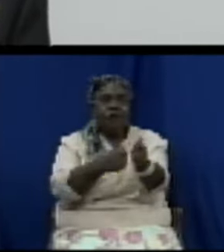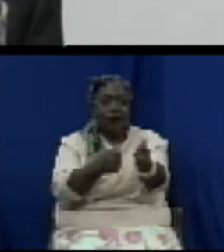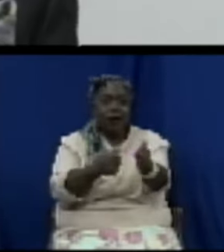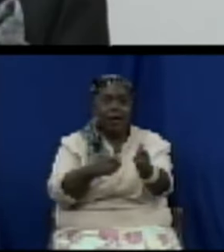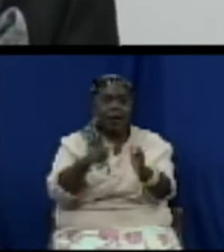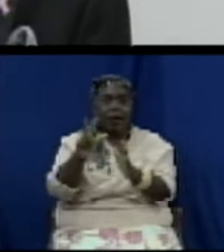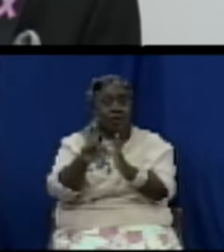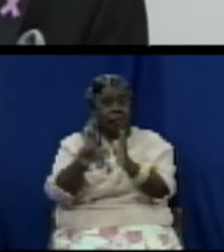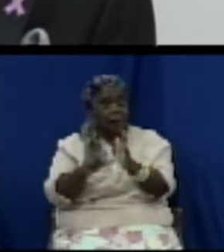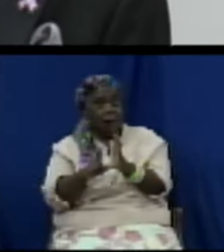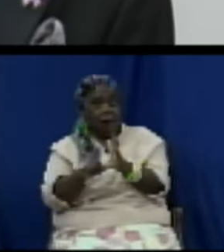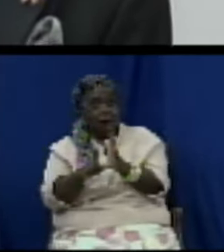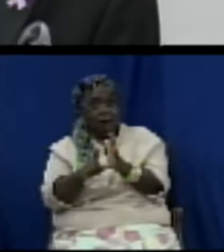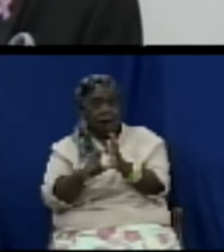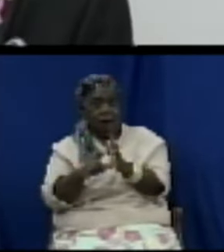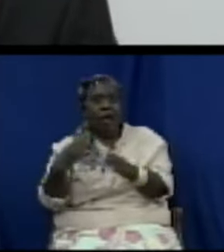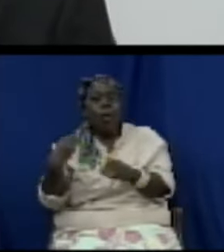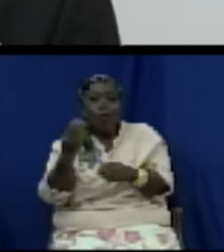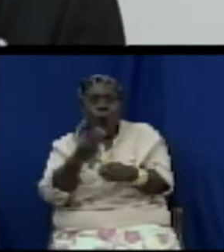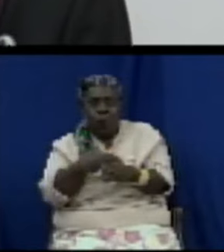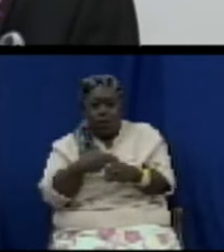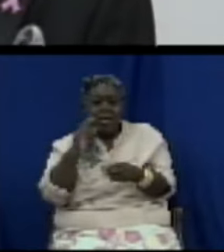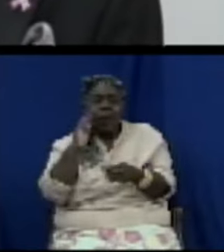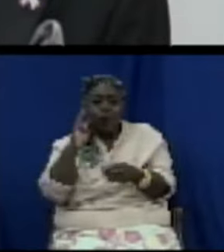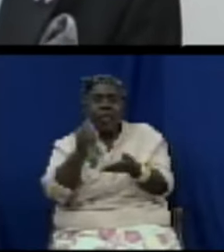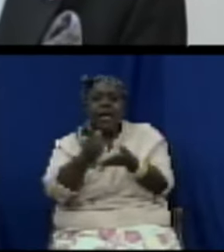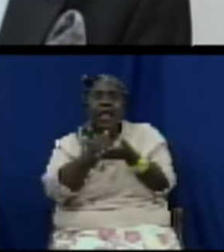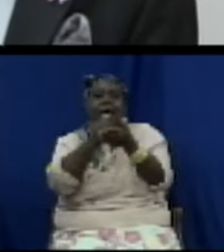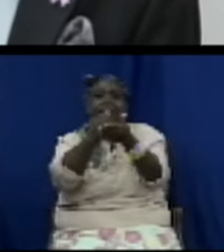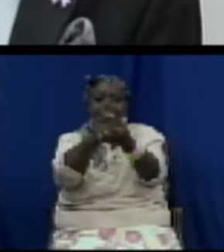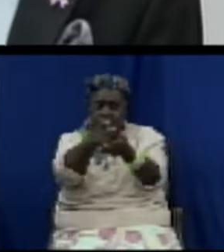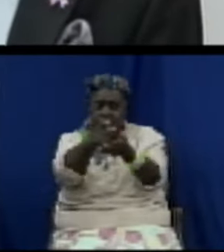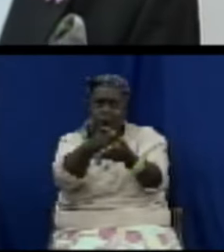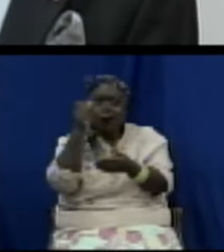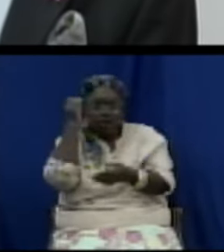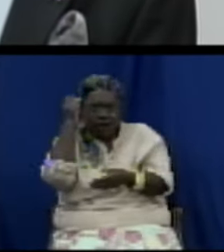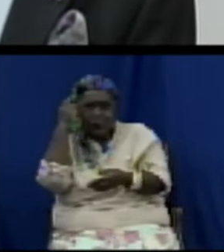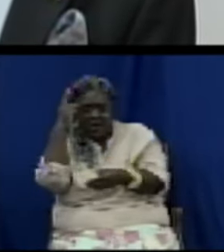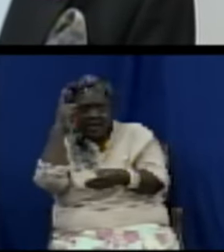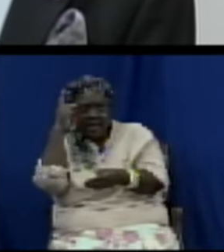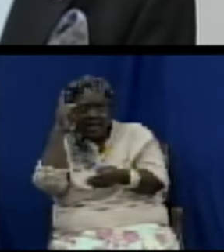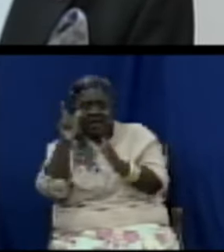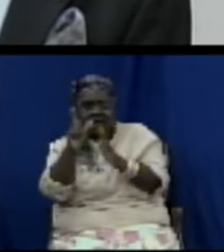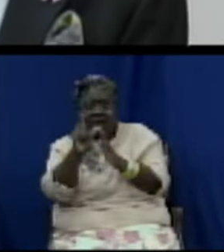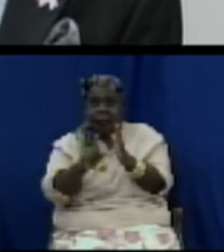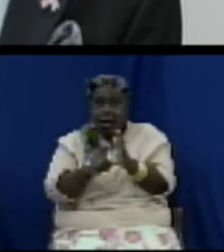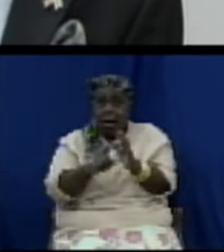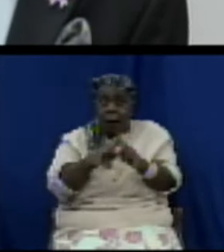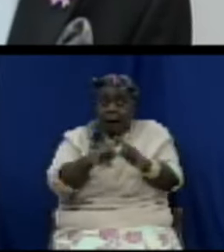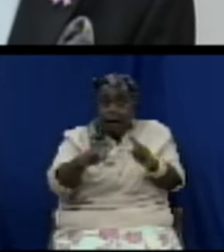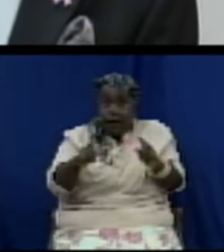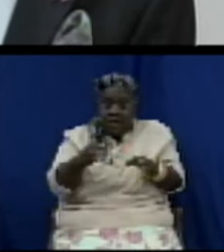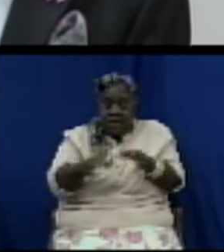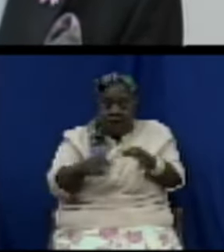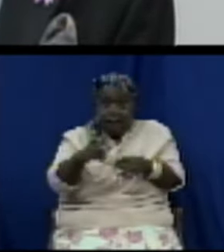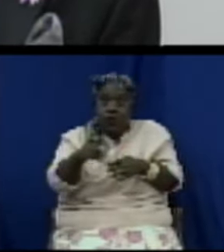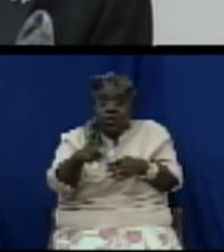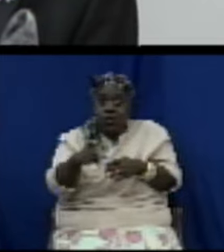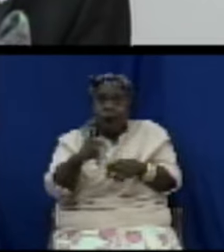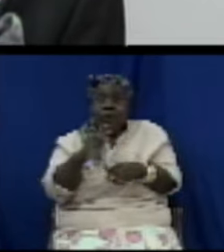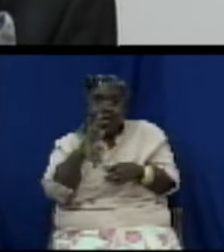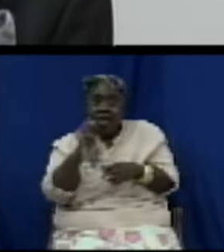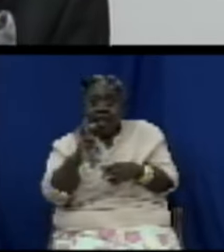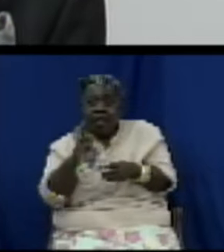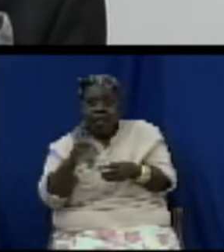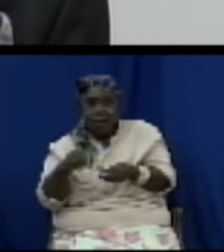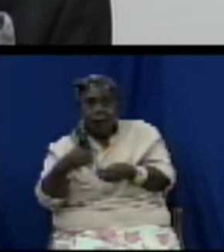we will help you to know the law but if you are going to be selling services